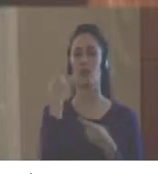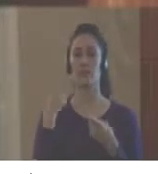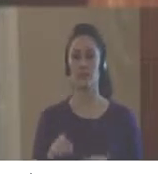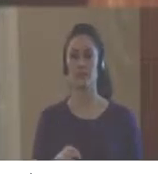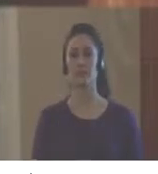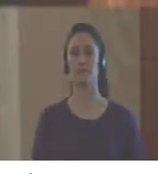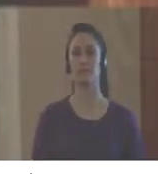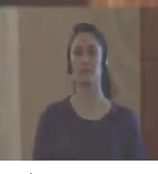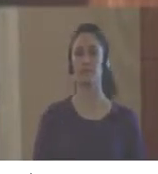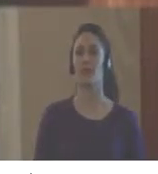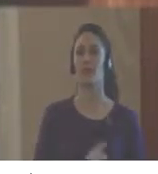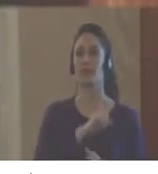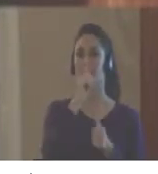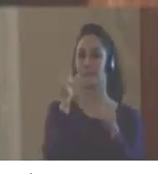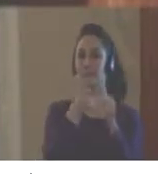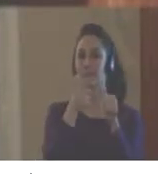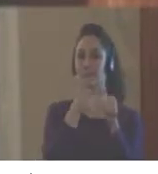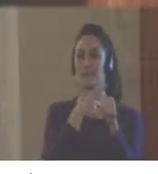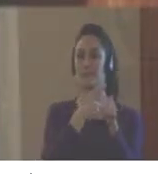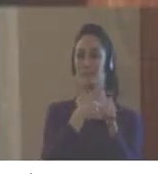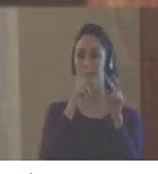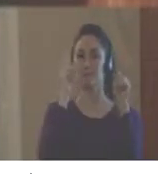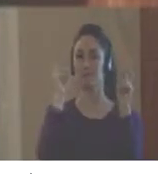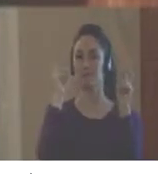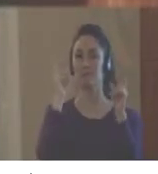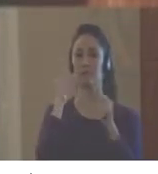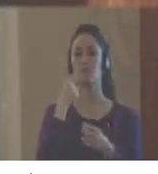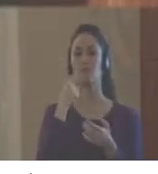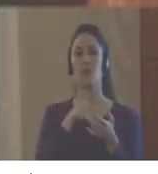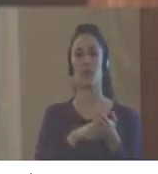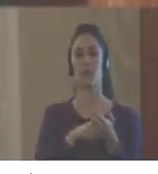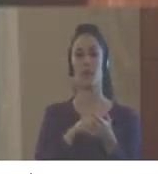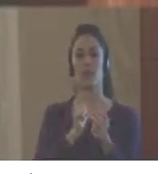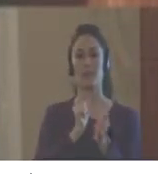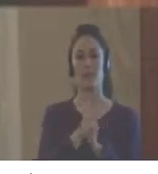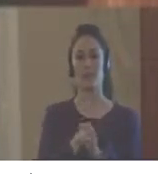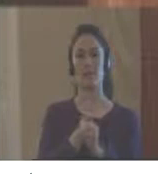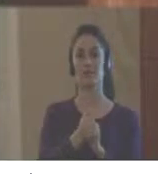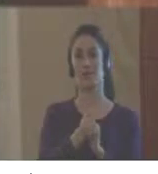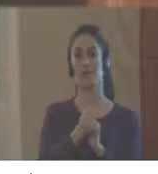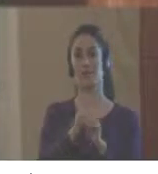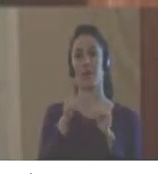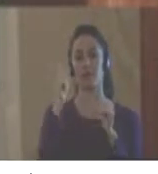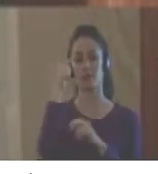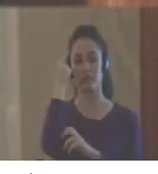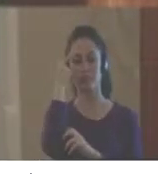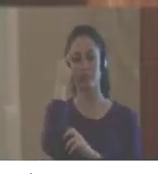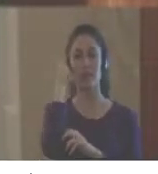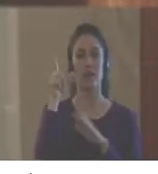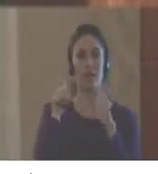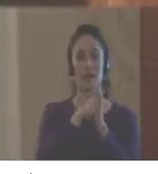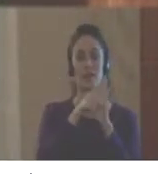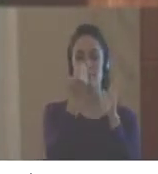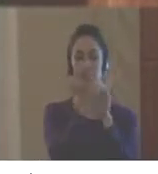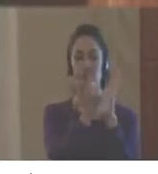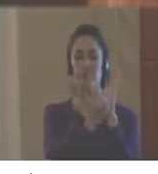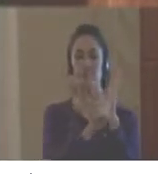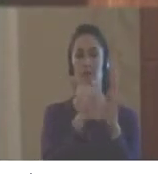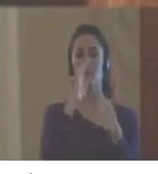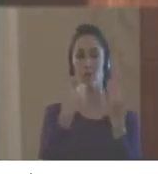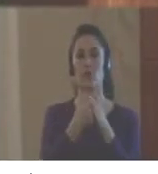green-colored Mexico and Colombia, for one. And so an indicator that is within the cell of governance